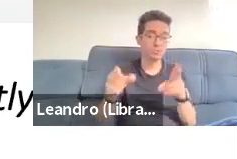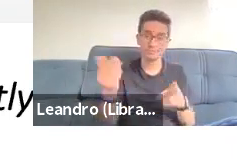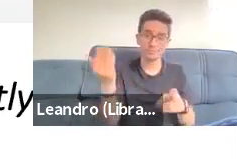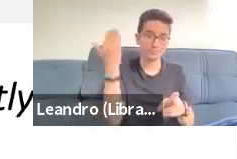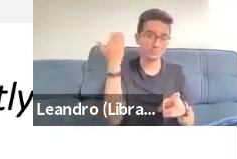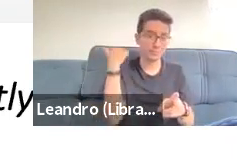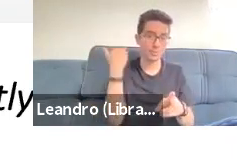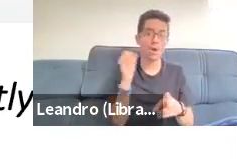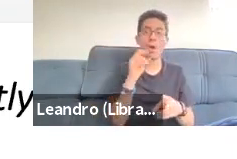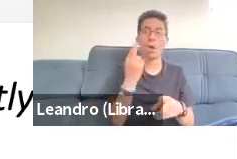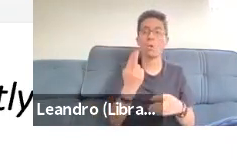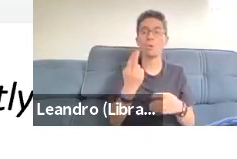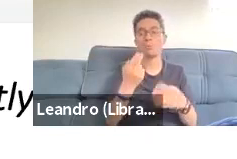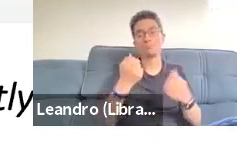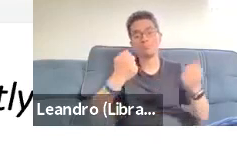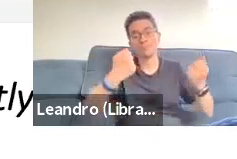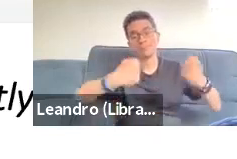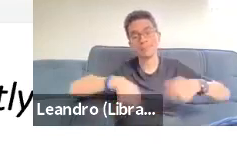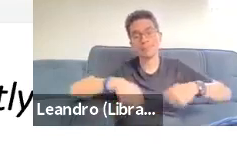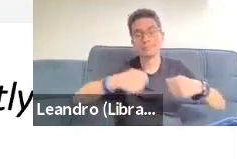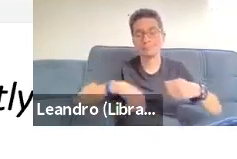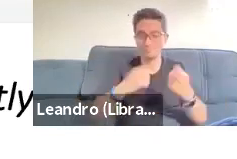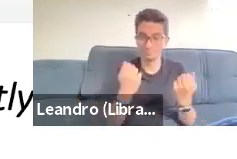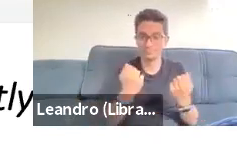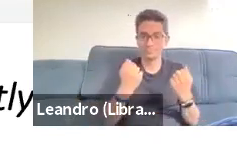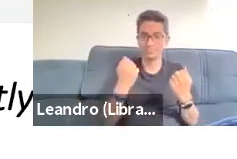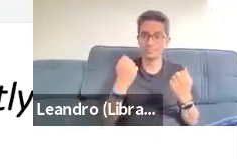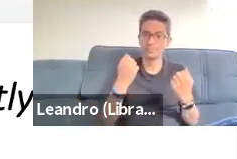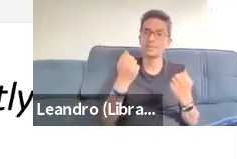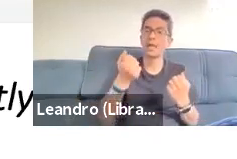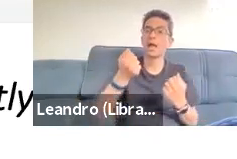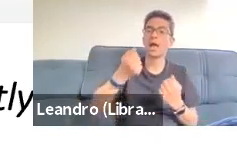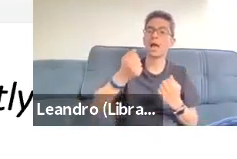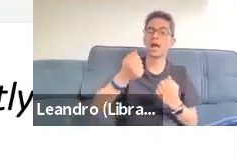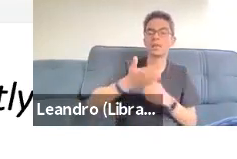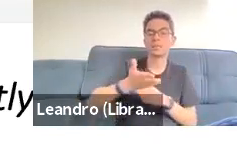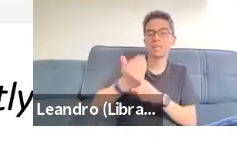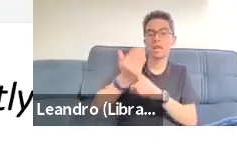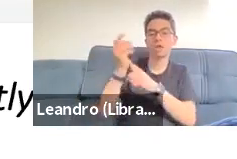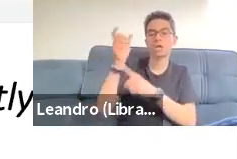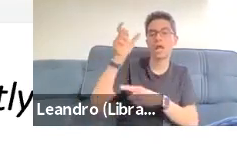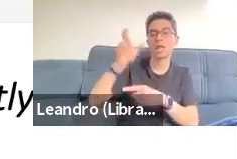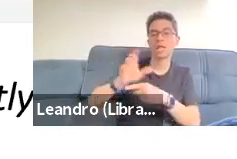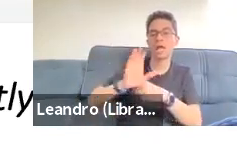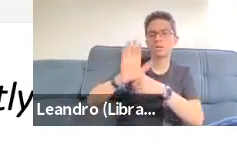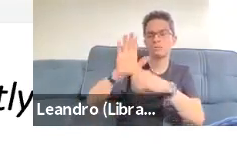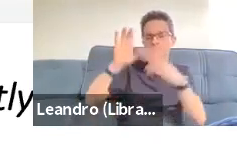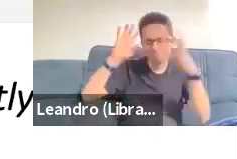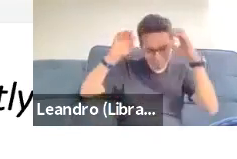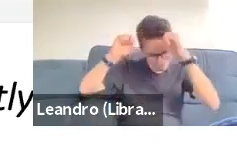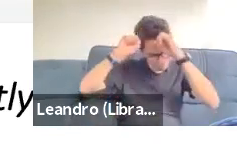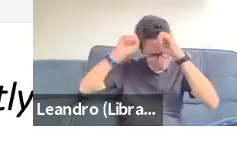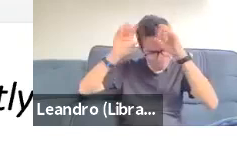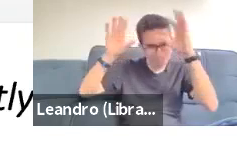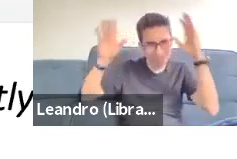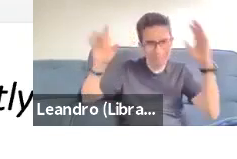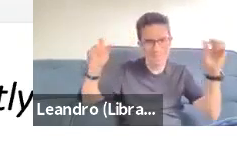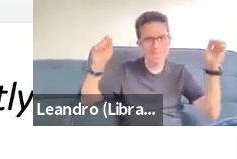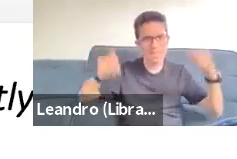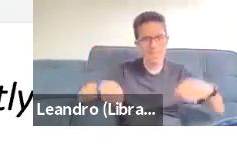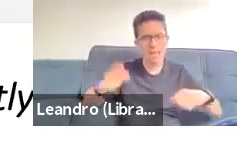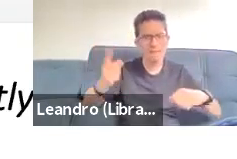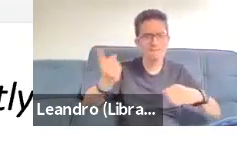as to try to optimize producing a linguistic message. So they become huge